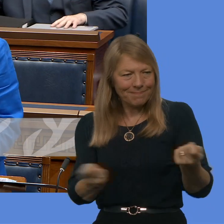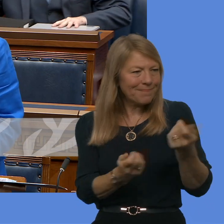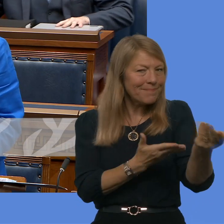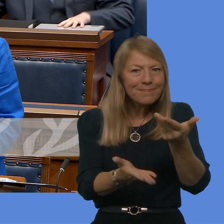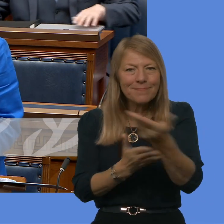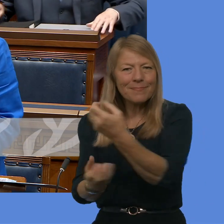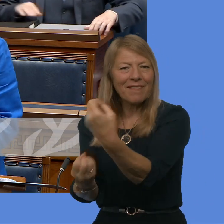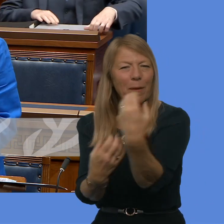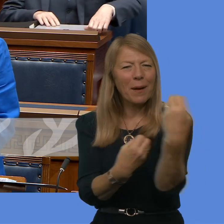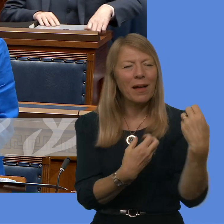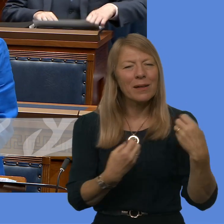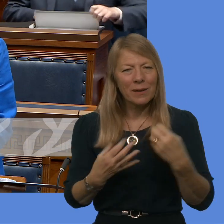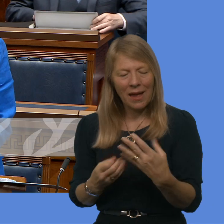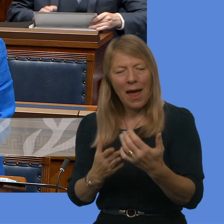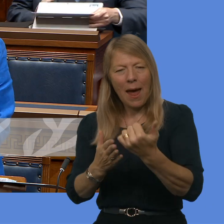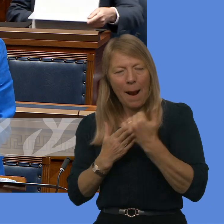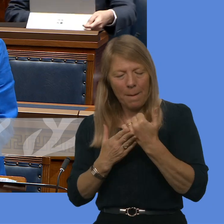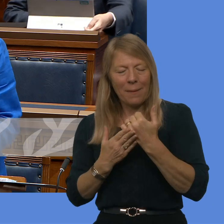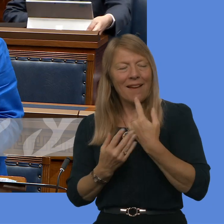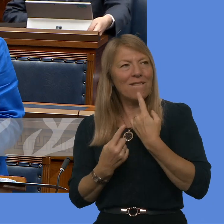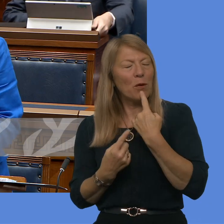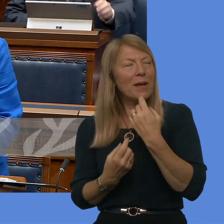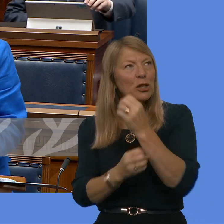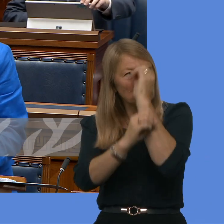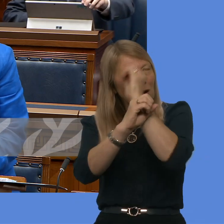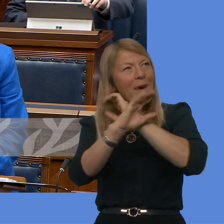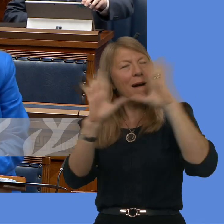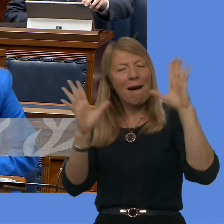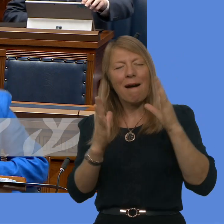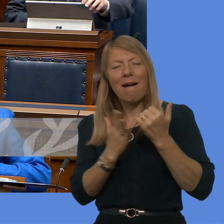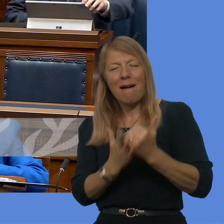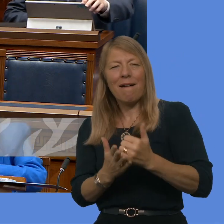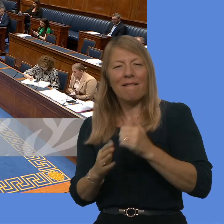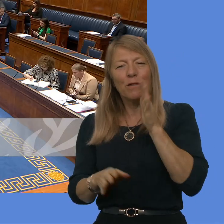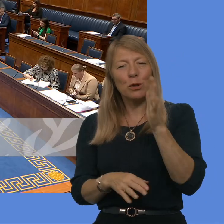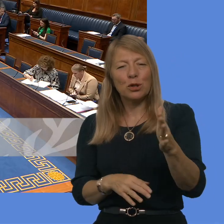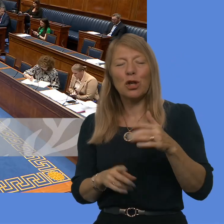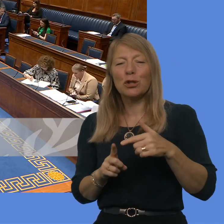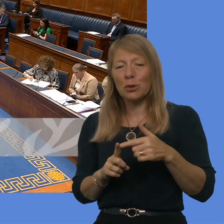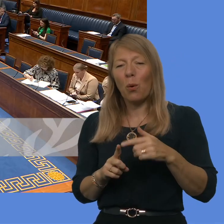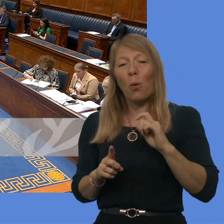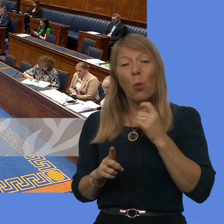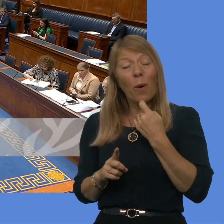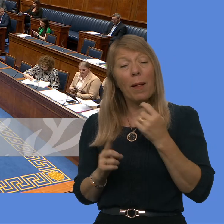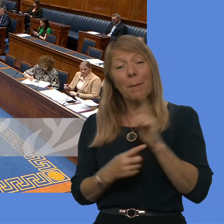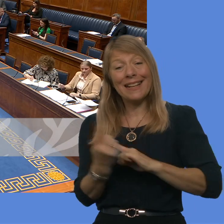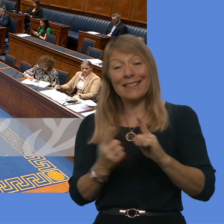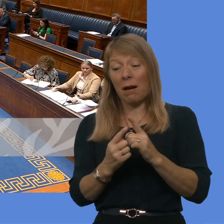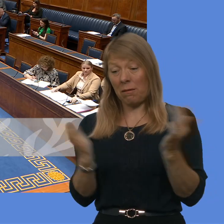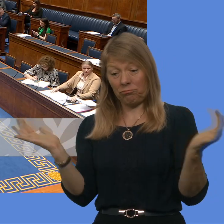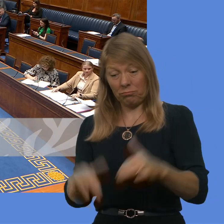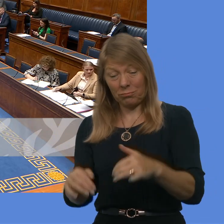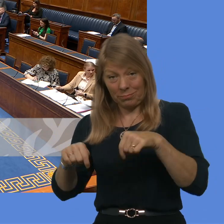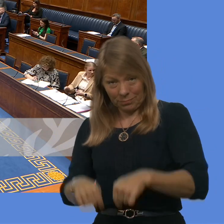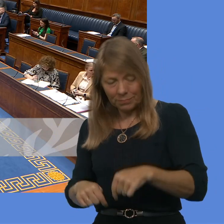vision, and we will make use of both in-person and online events to help this process. Mr. O'Thill. Thank you, Mr. Speaker. Are we to